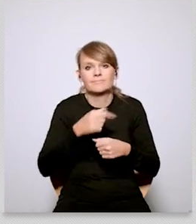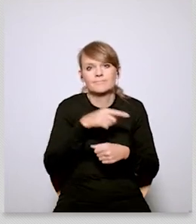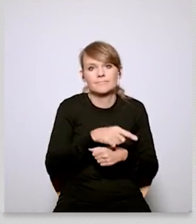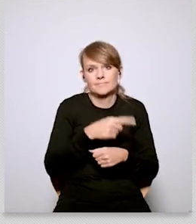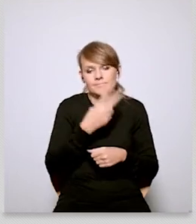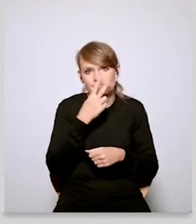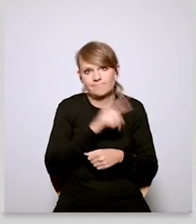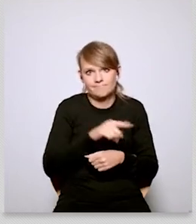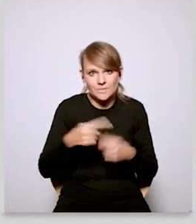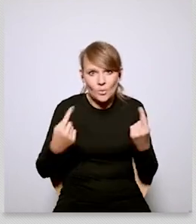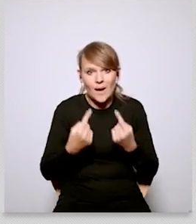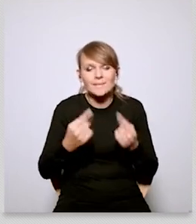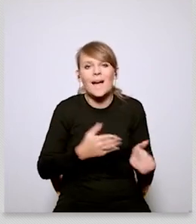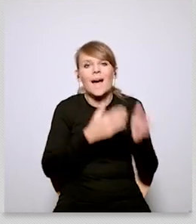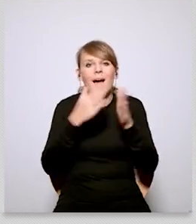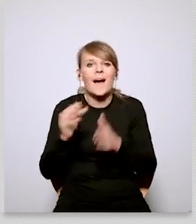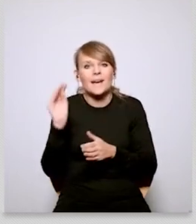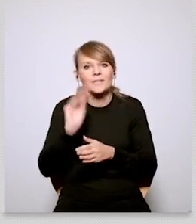huge polarization in the polish society